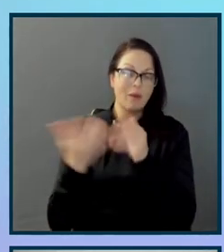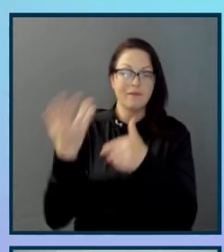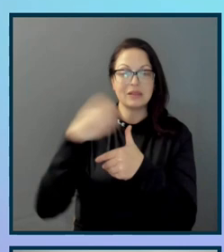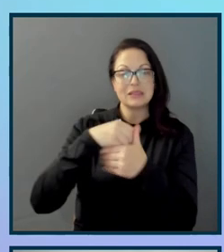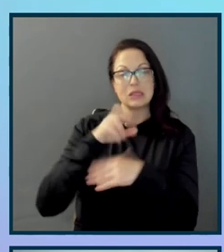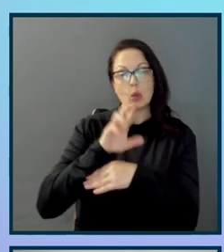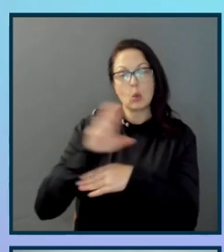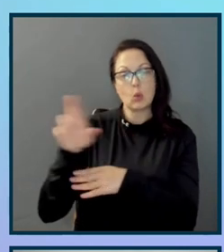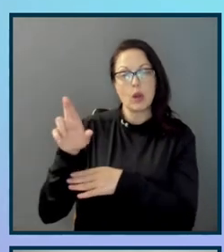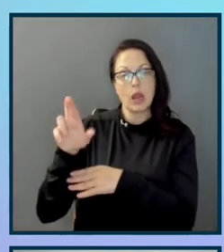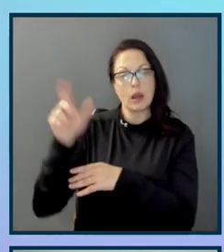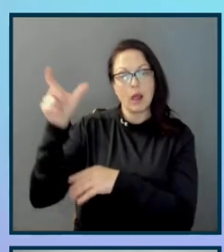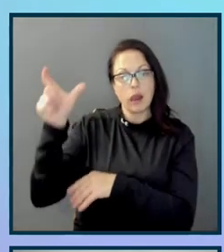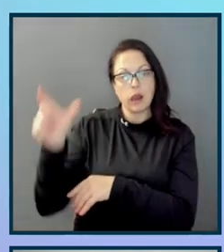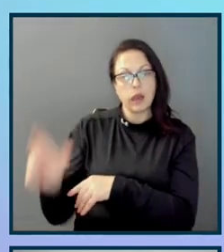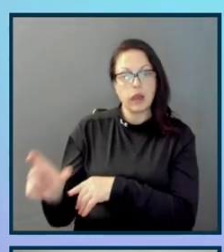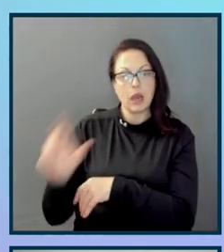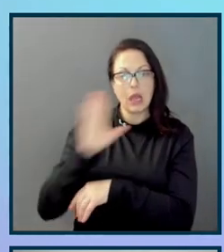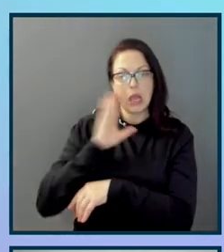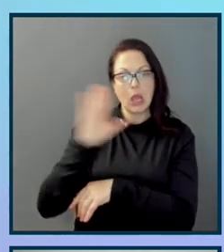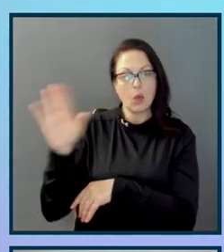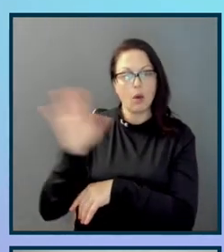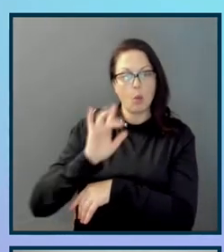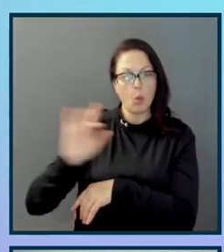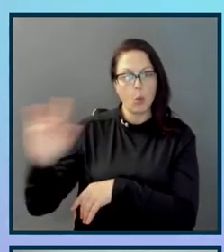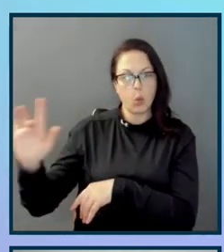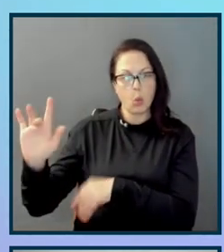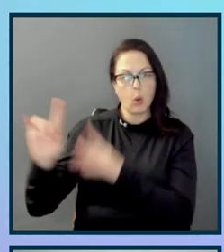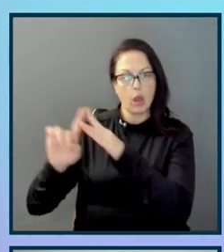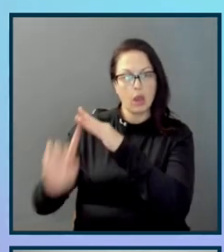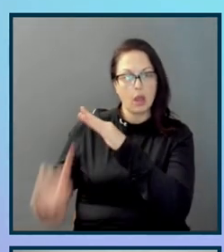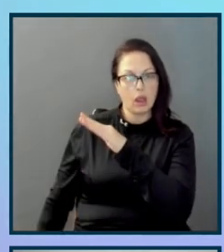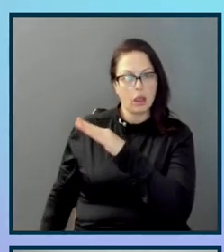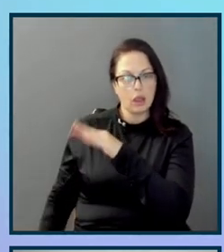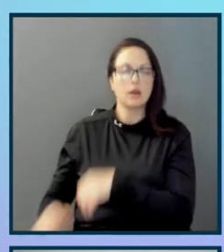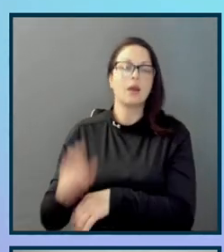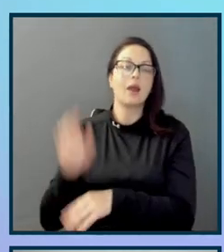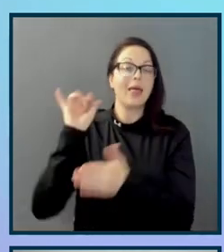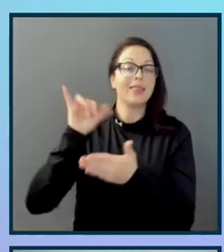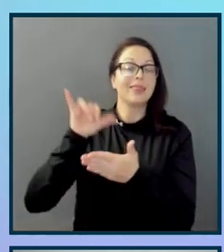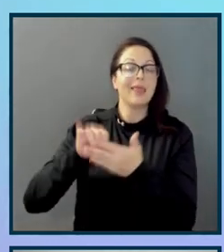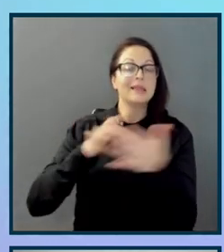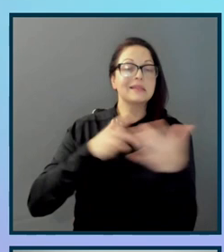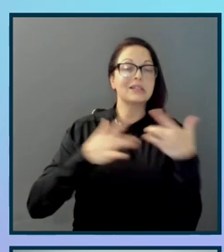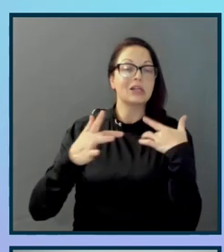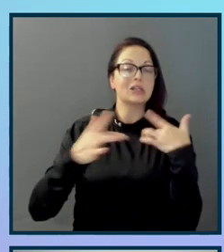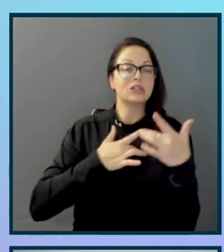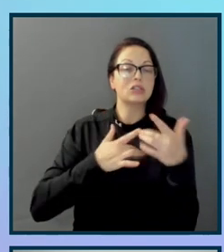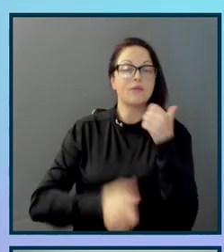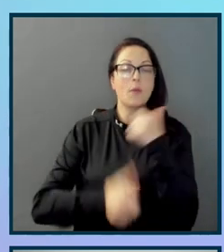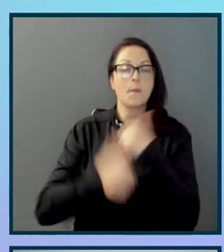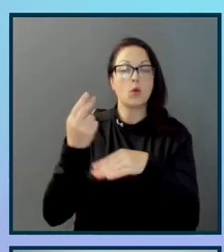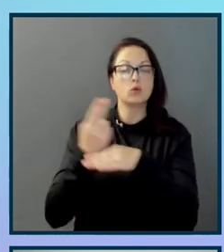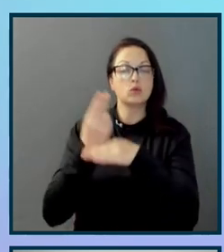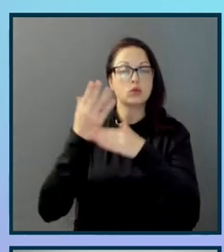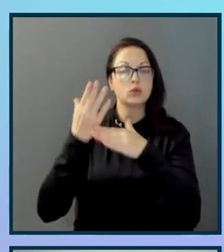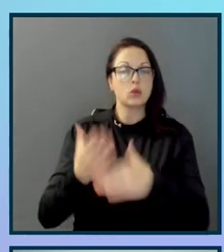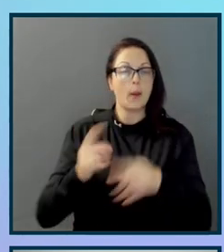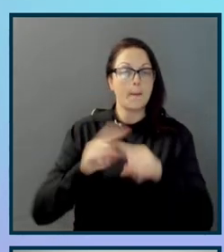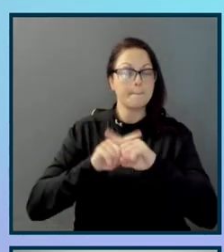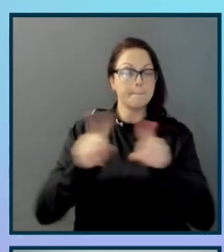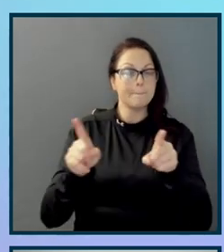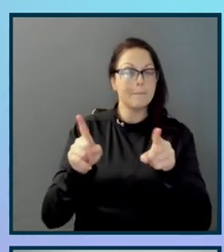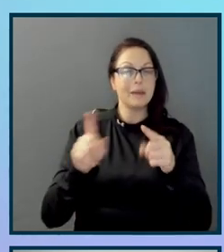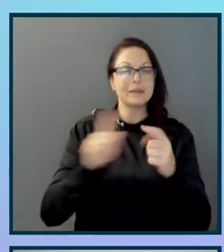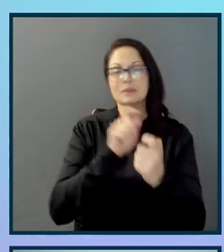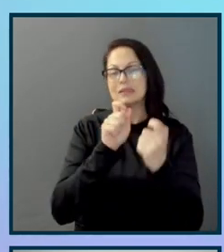most column just completely disappears. This is a concern for all users, of course, but especially those with physical or motor